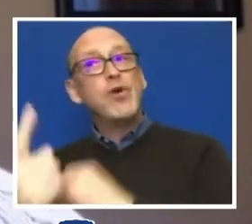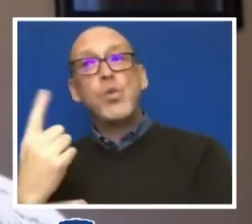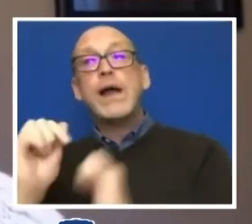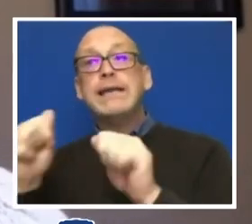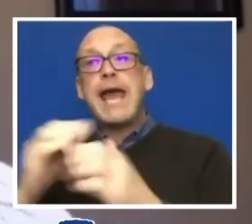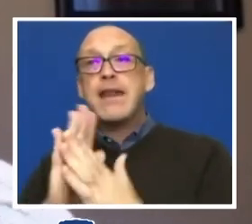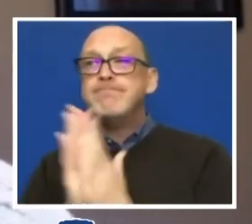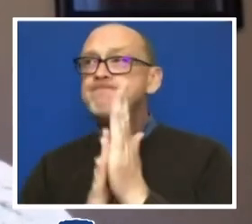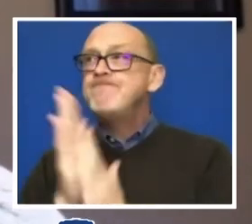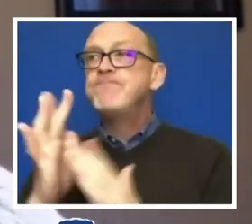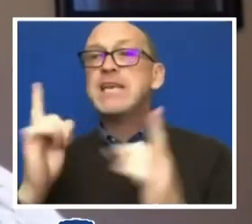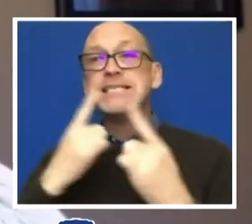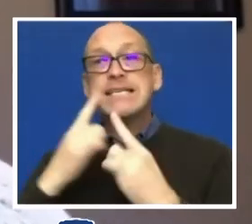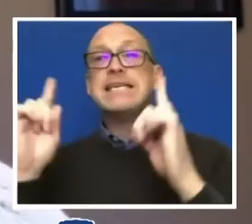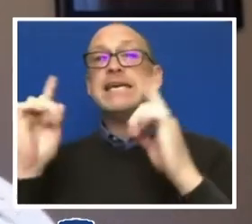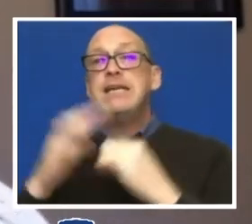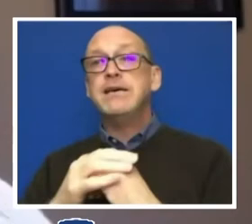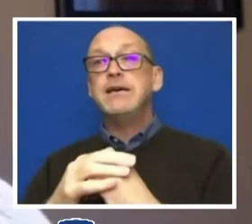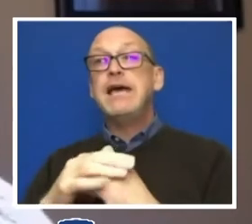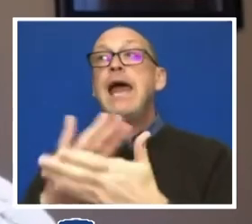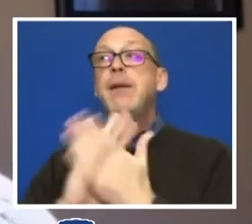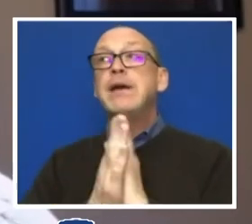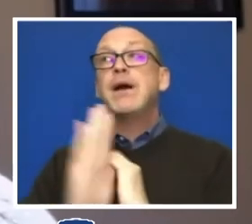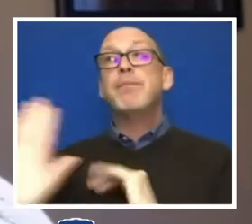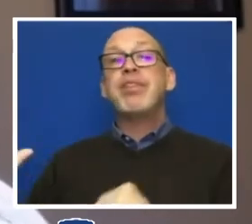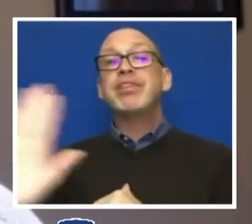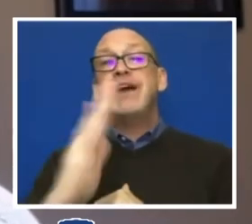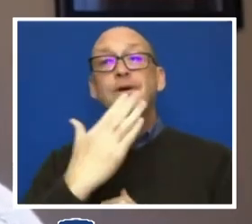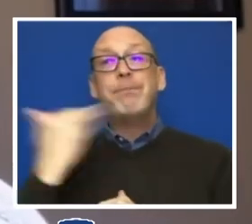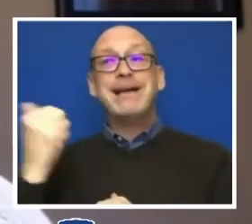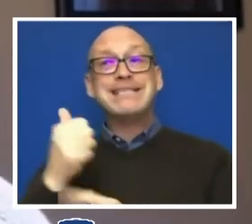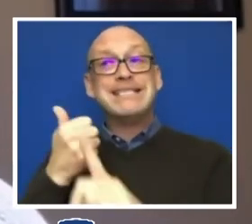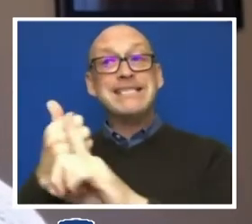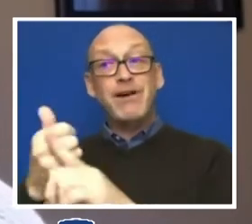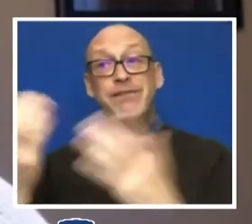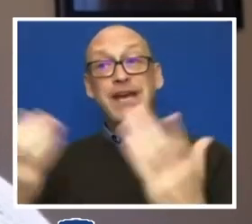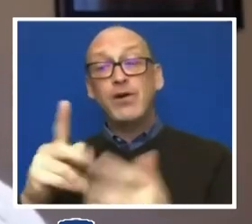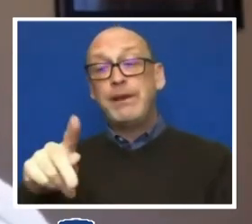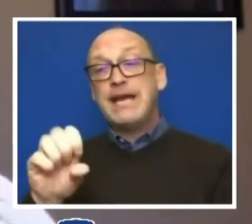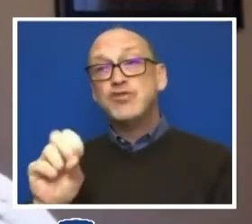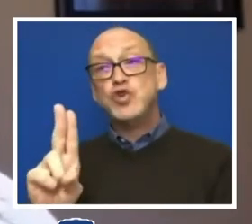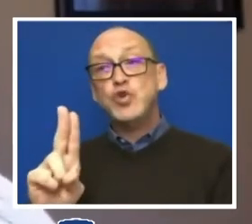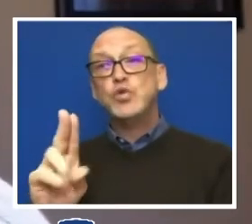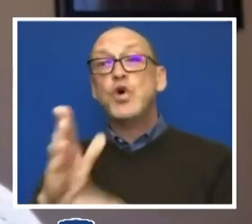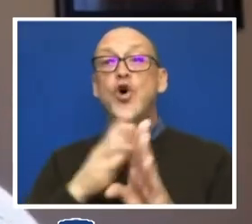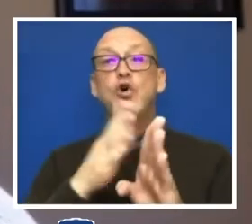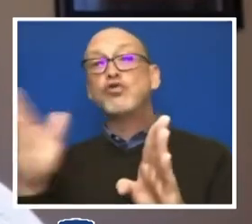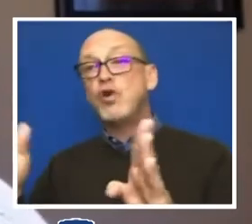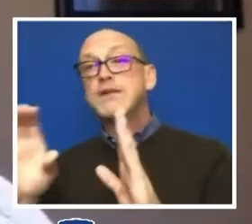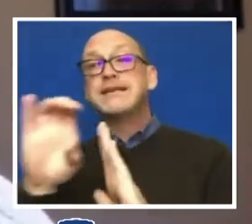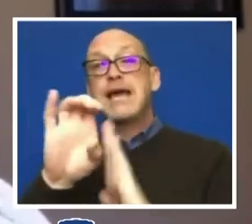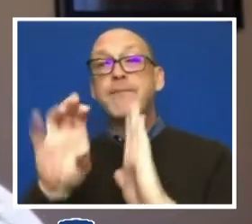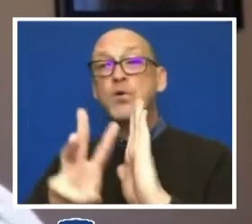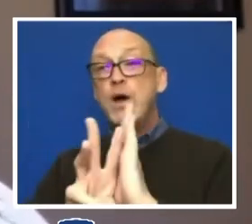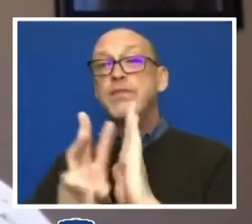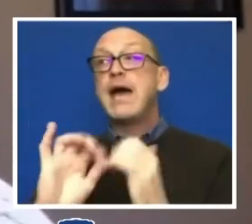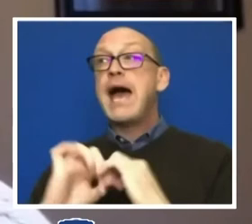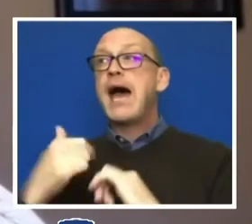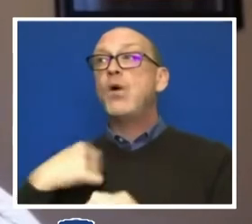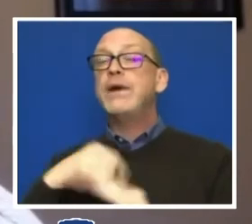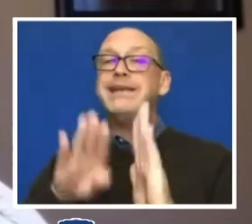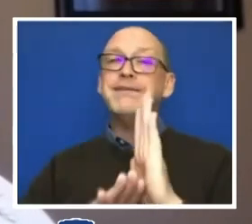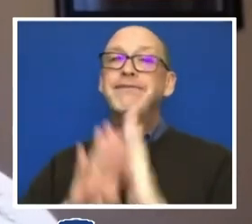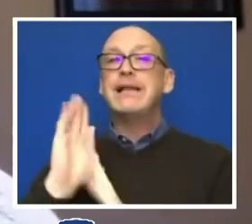and be their best selves at Penn State across the Commonwealth and how we develop people